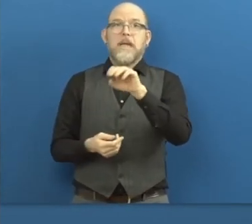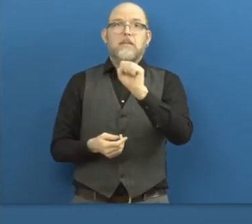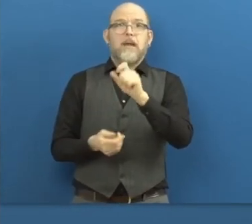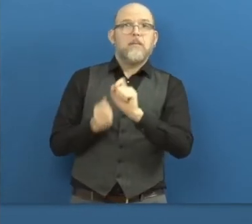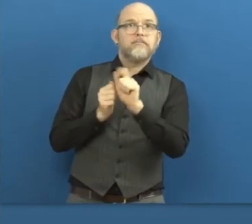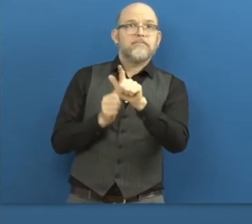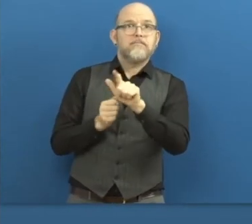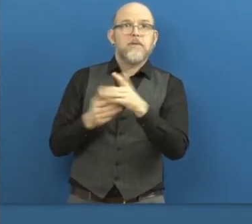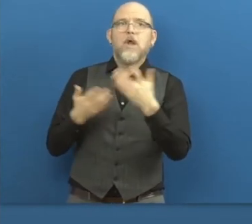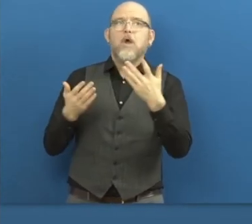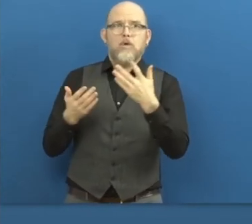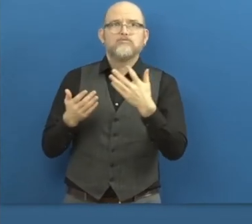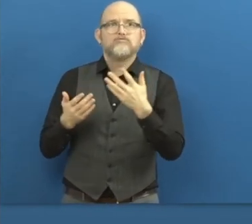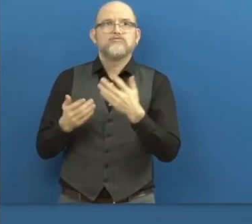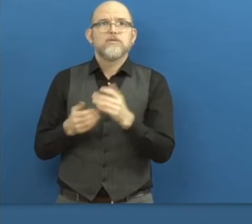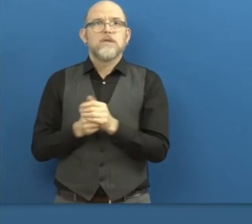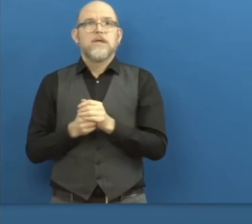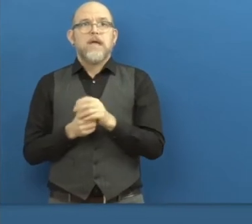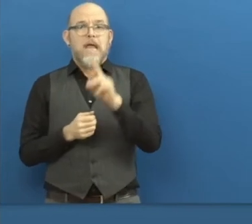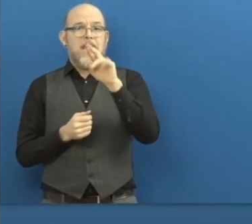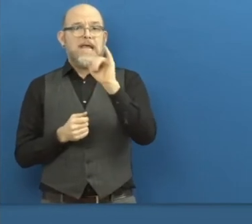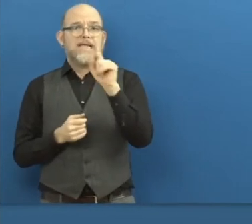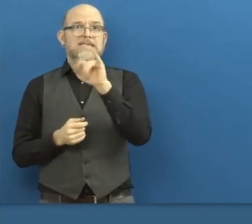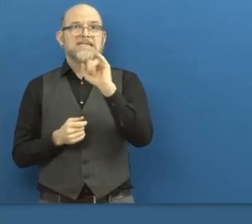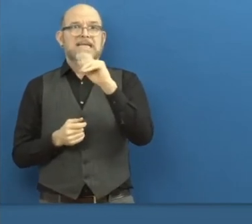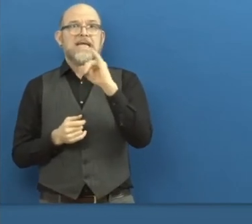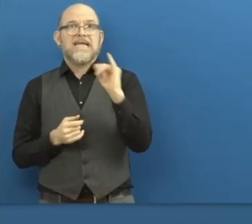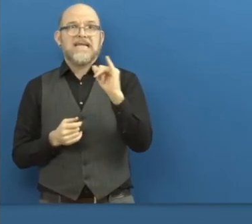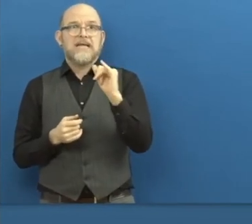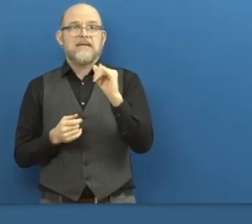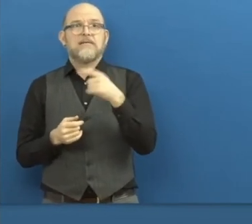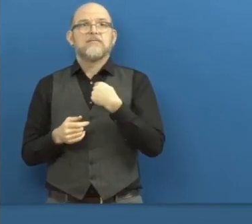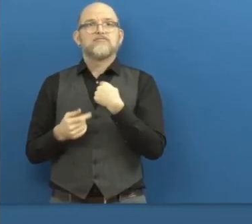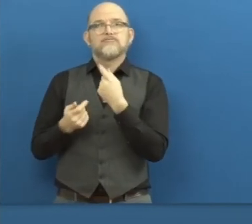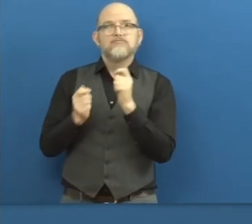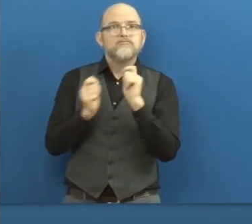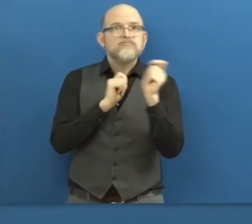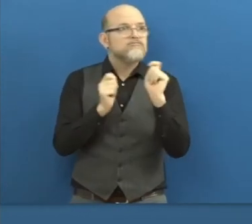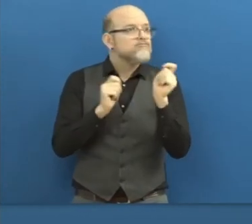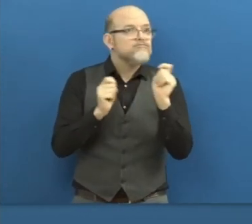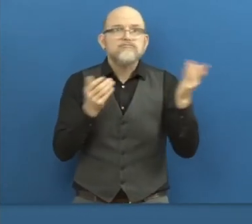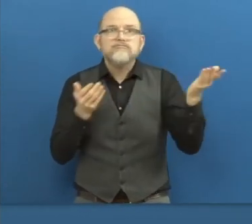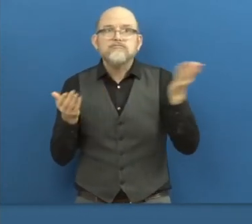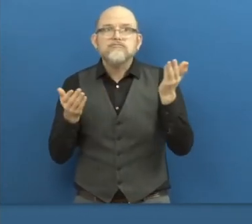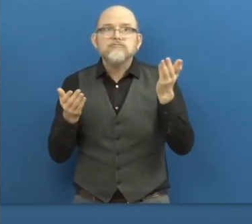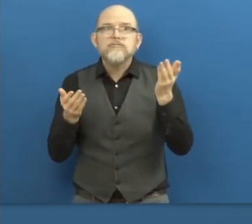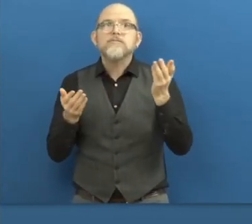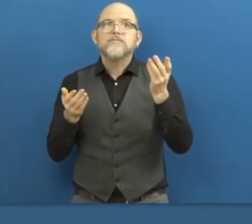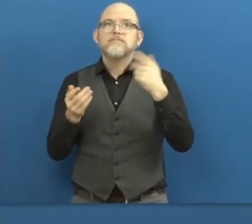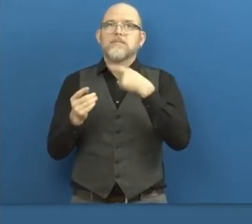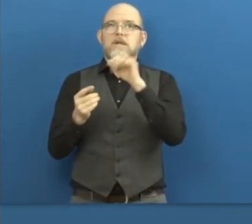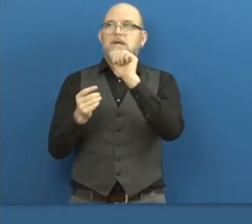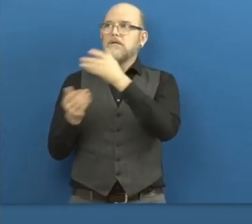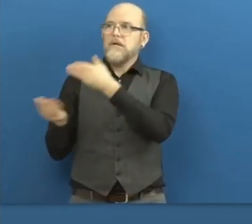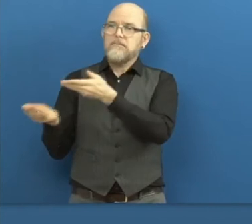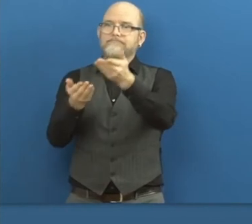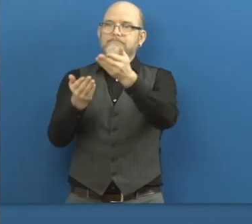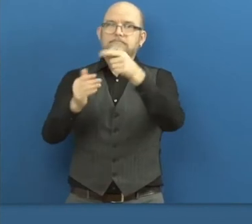Riziki and then they are on board on our platform. they can be able to, they create their own profile and they can access